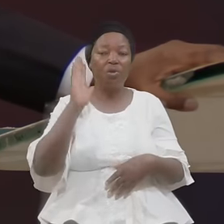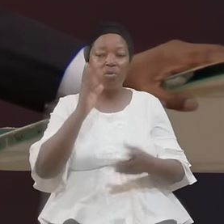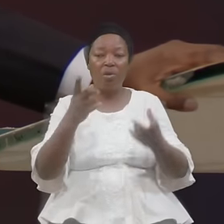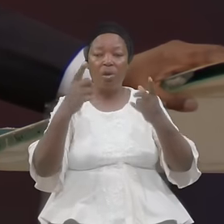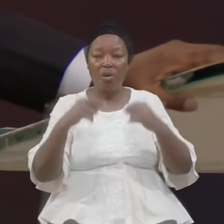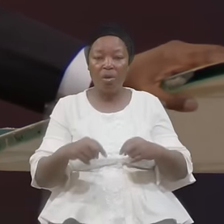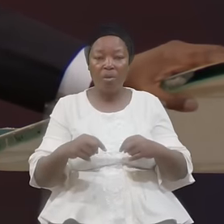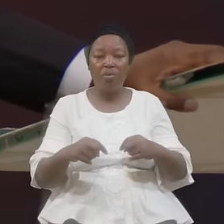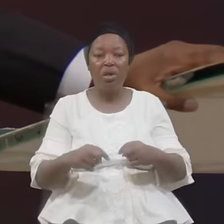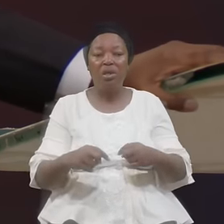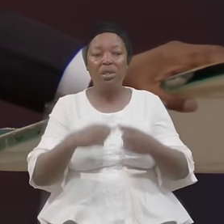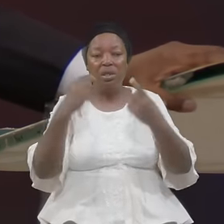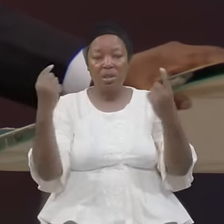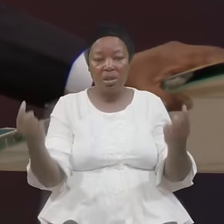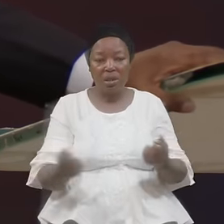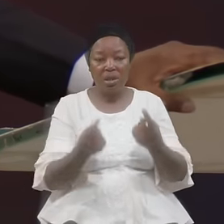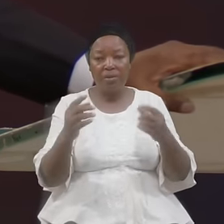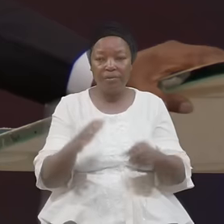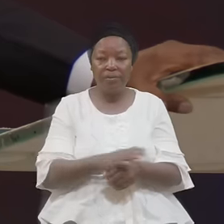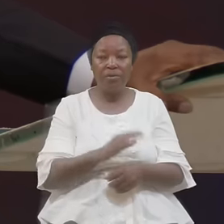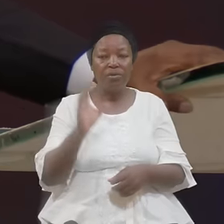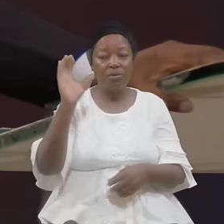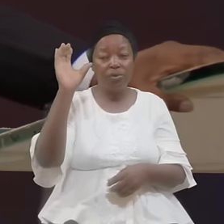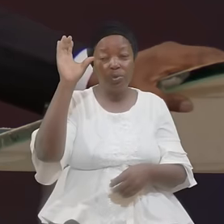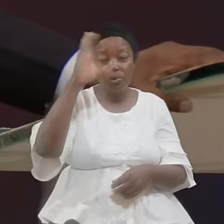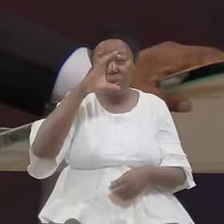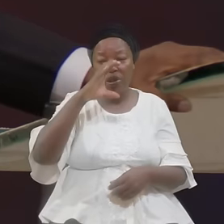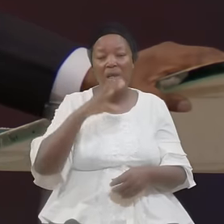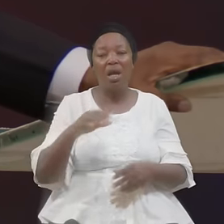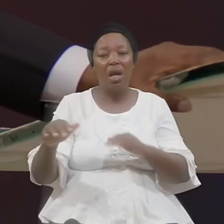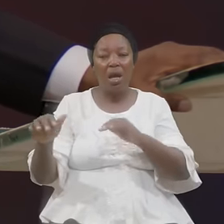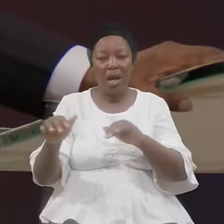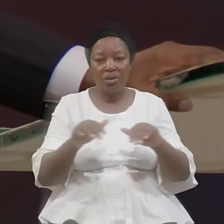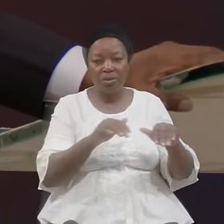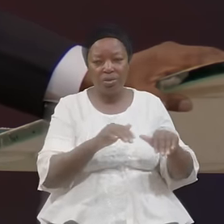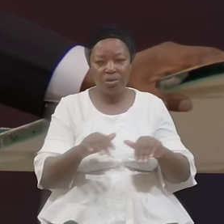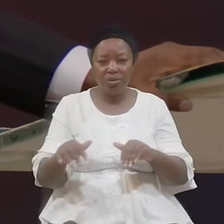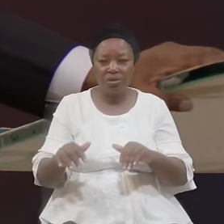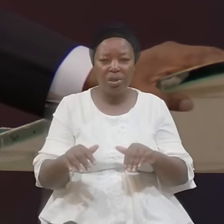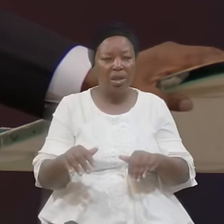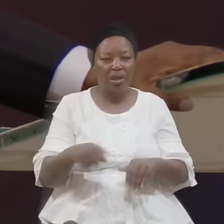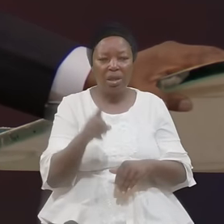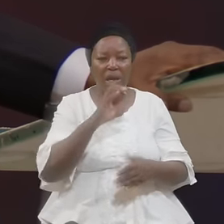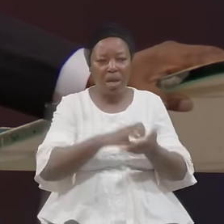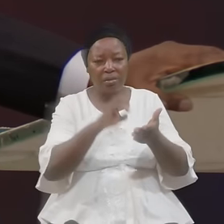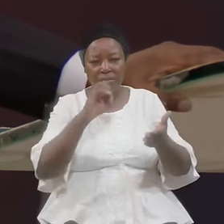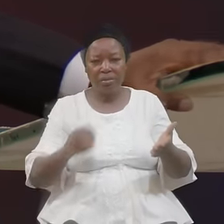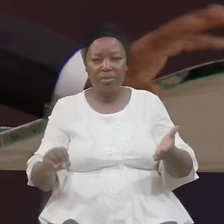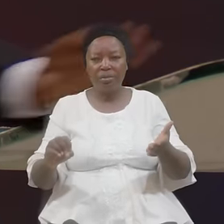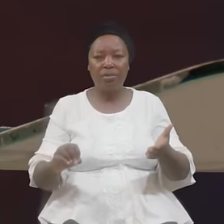Sinful Strange Action They are Excluded From